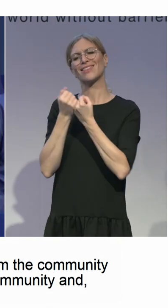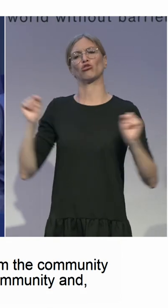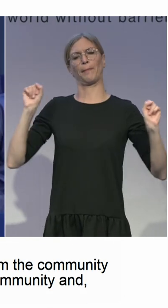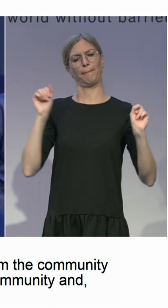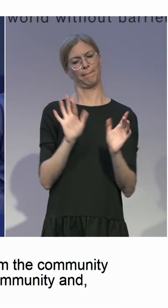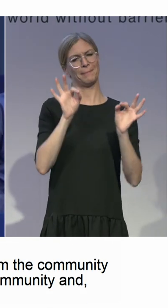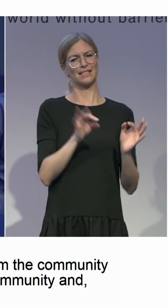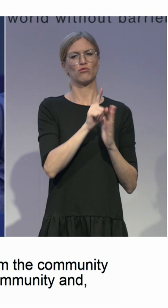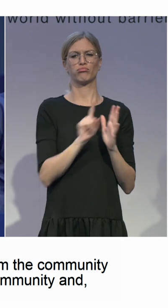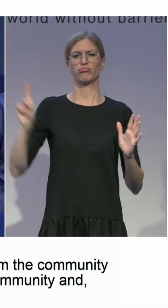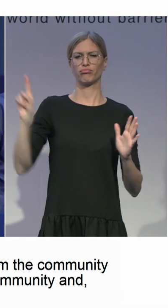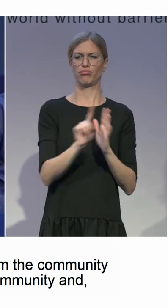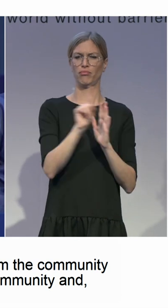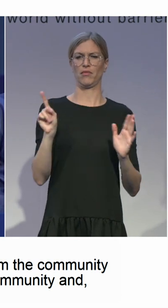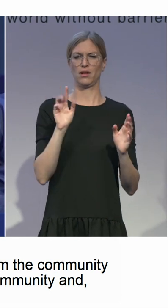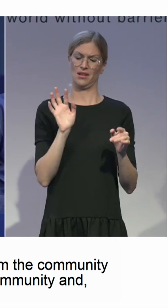will decrease.